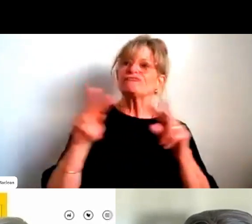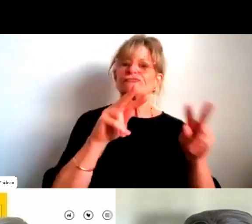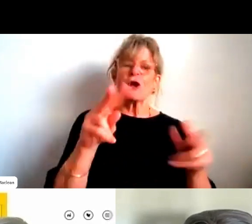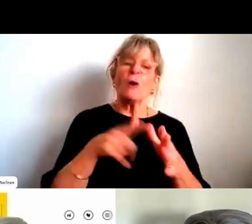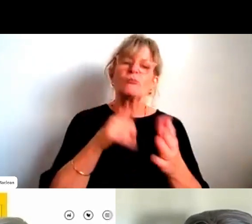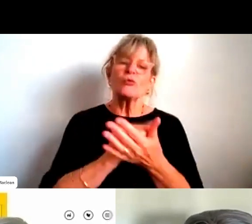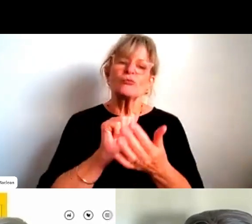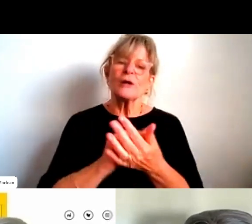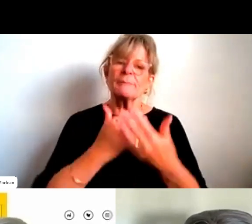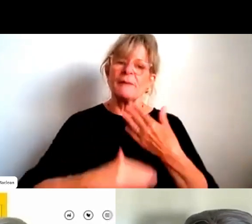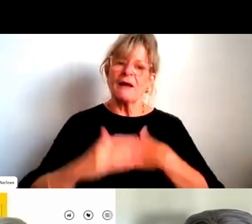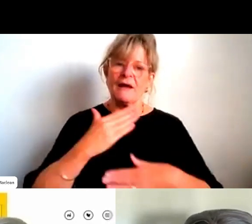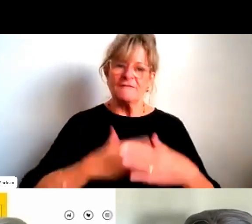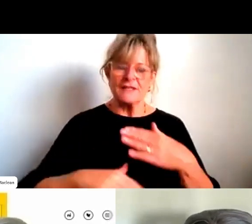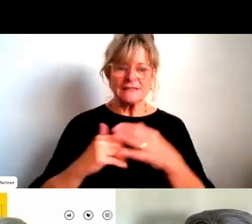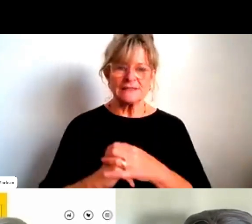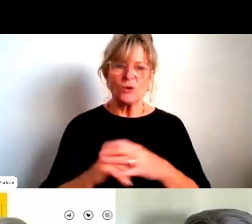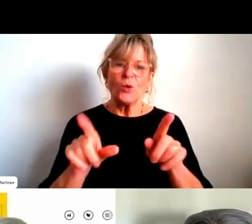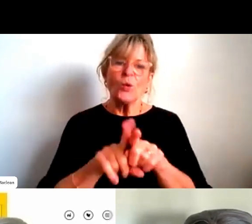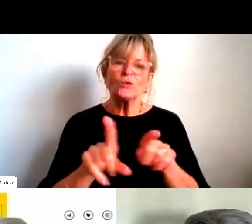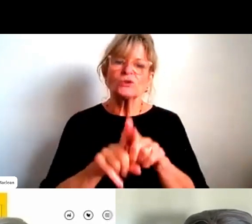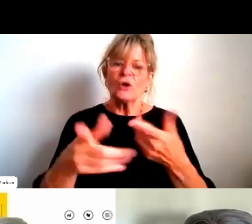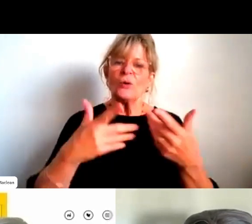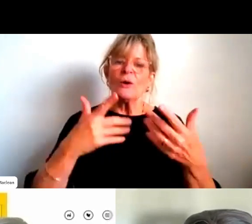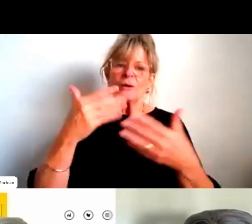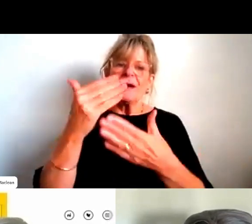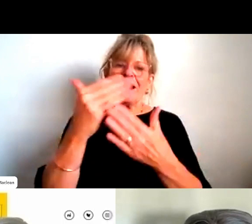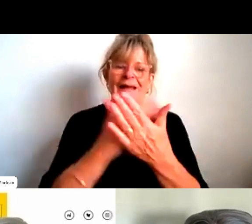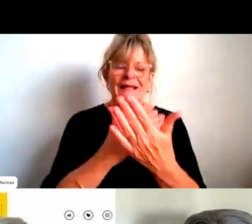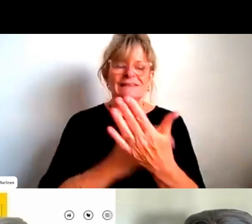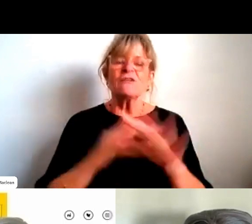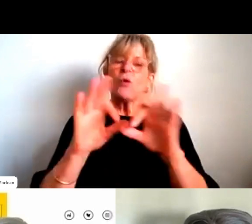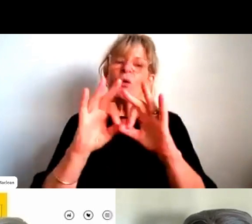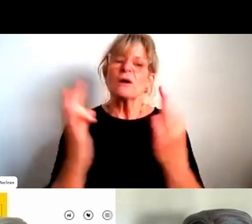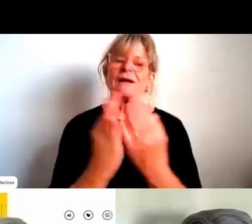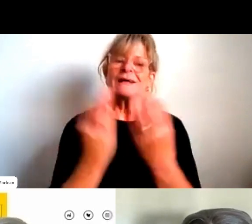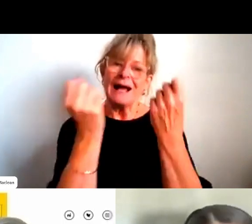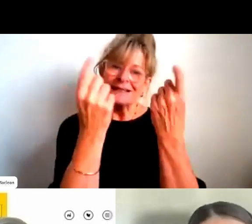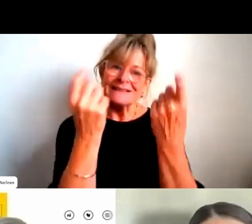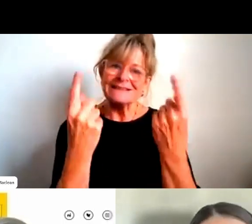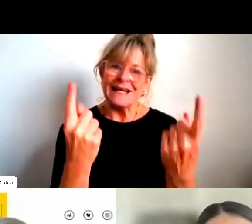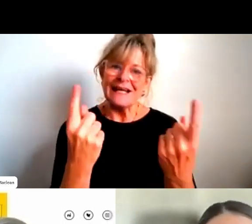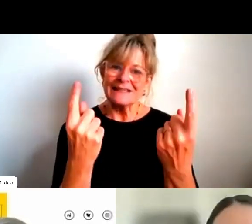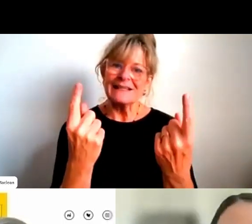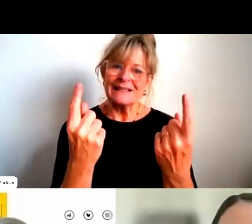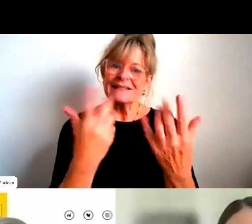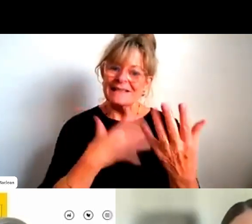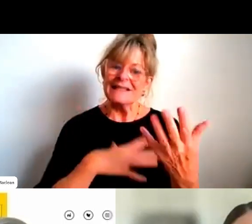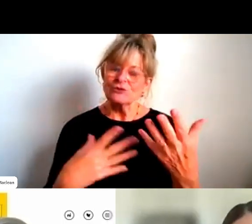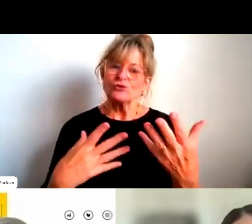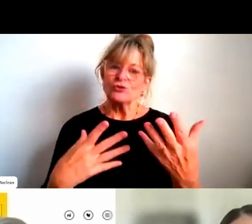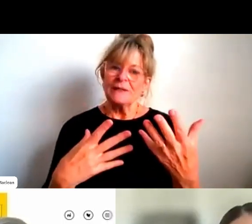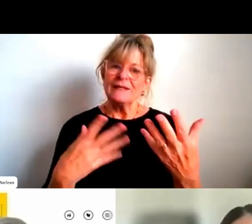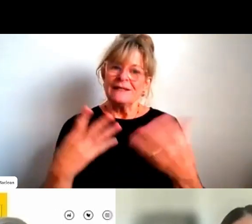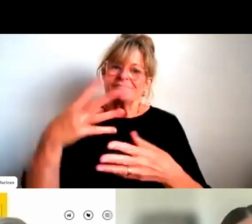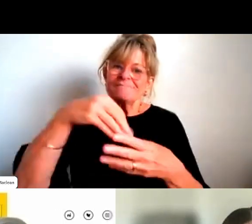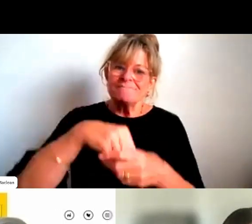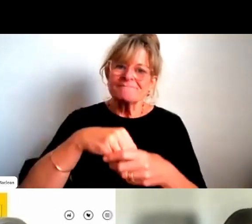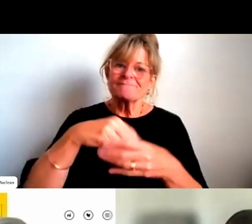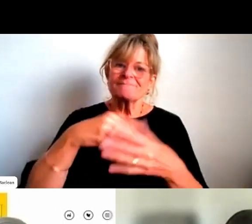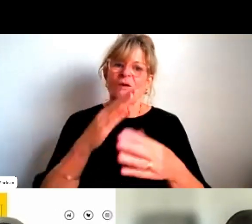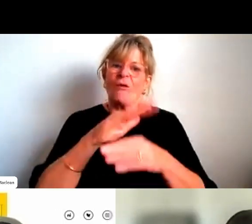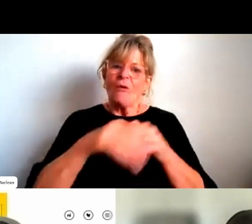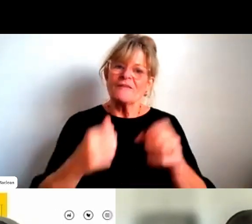organizational understanding to develop, needs to be developed on cultural diversity and gender barriers created by